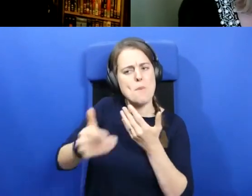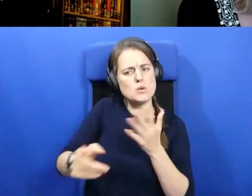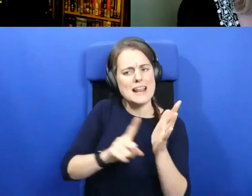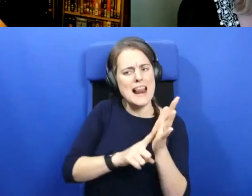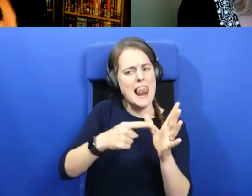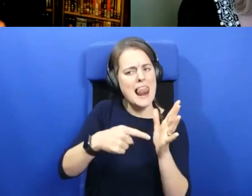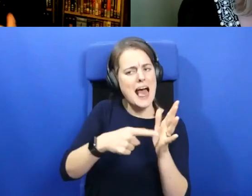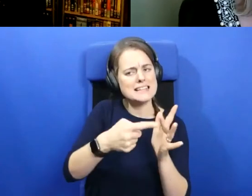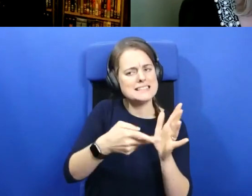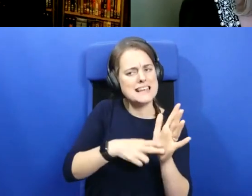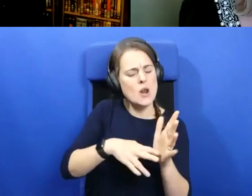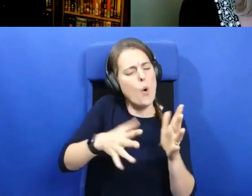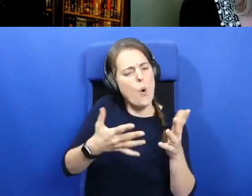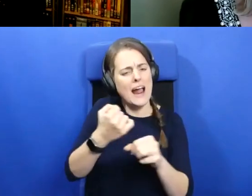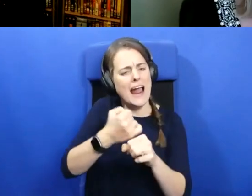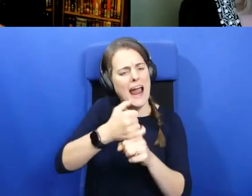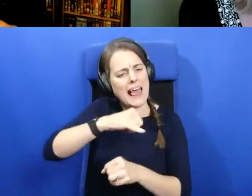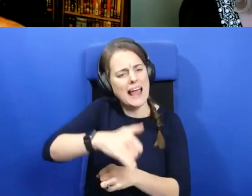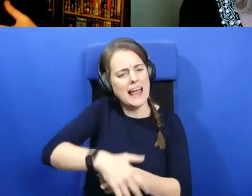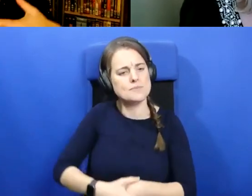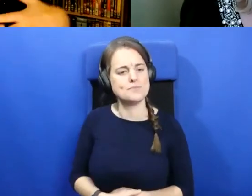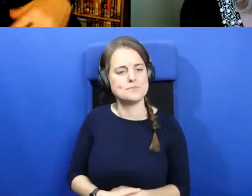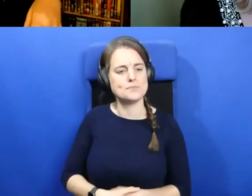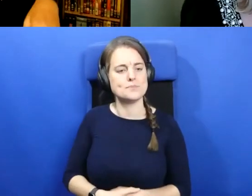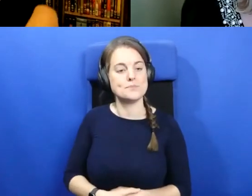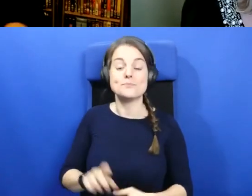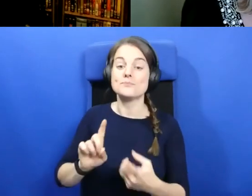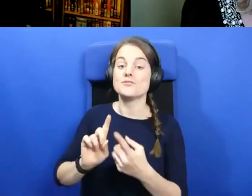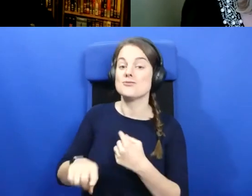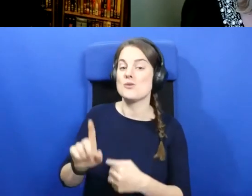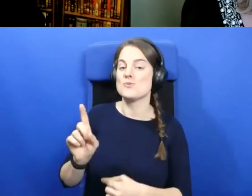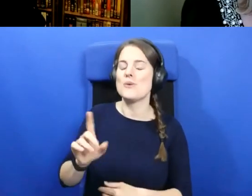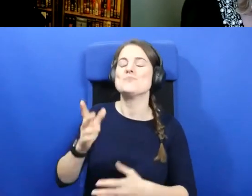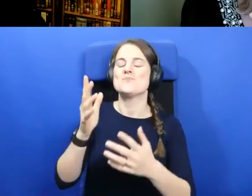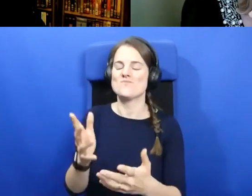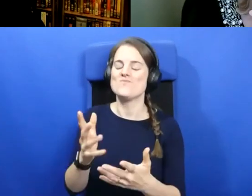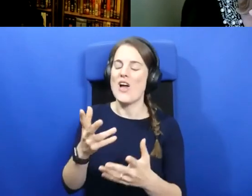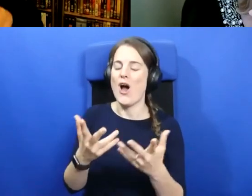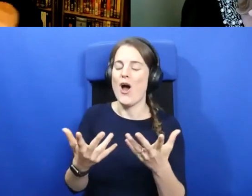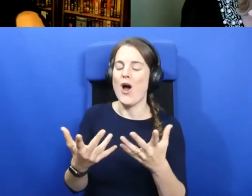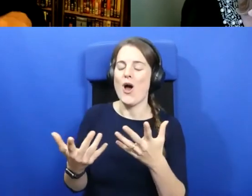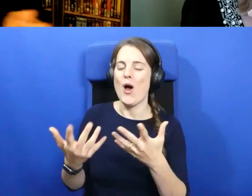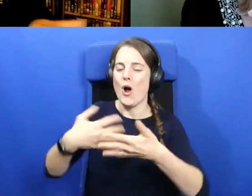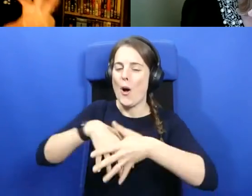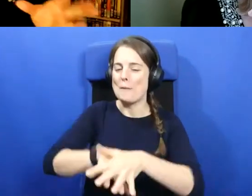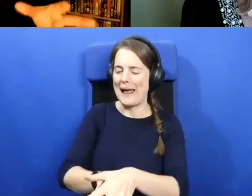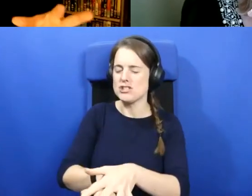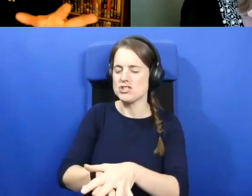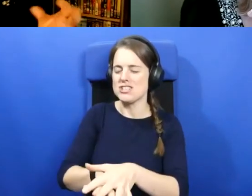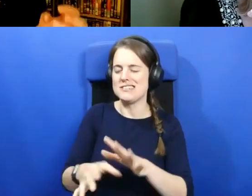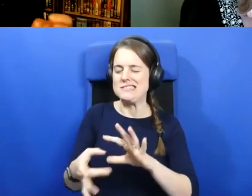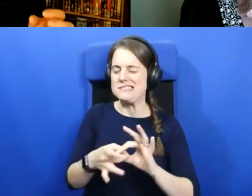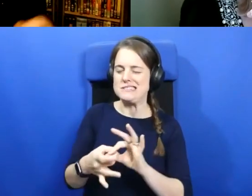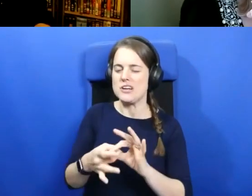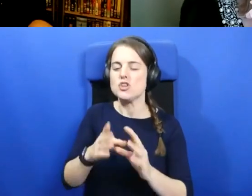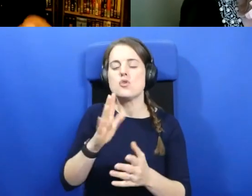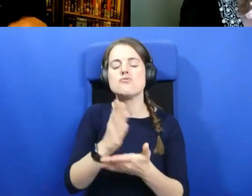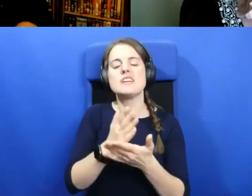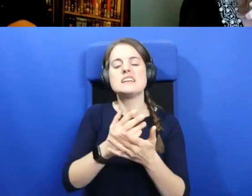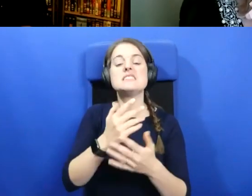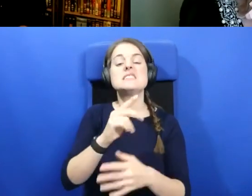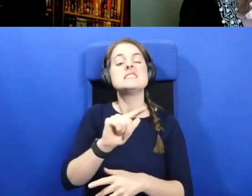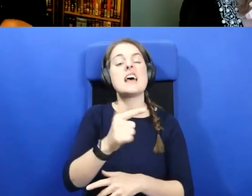Yeah, in a combination. So in the sort of the very early sources, so, say, maybe 7th century,